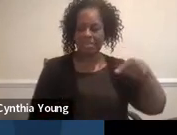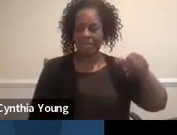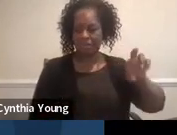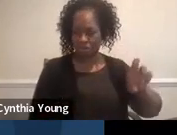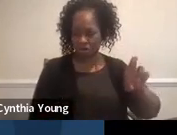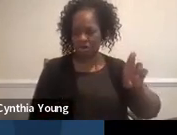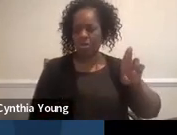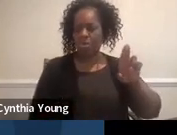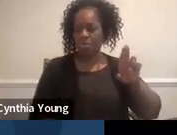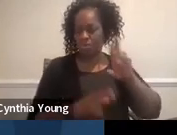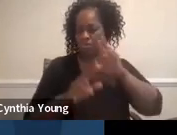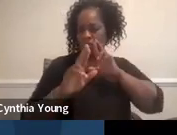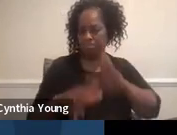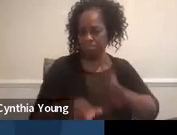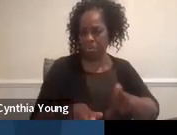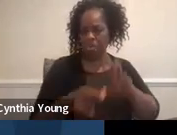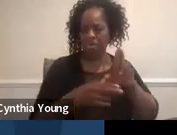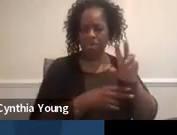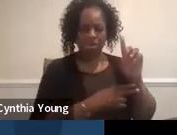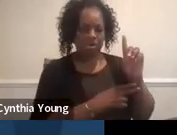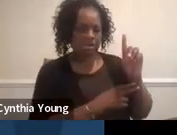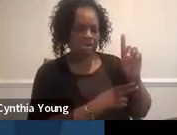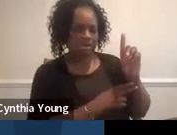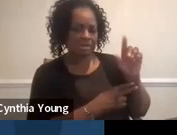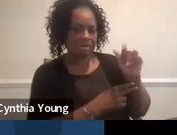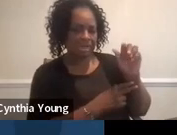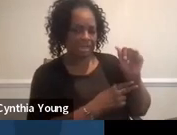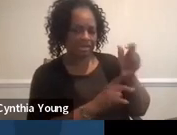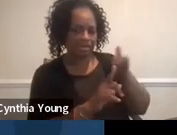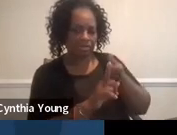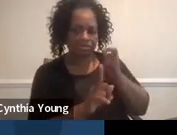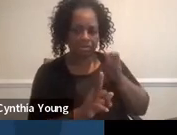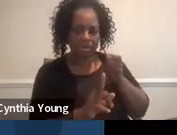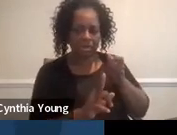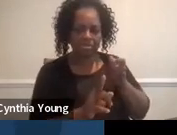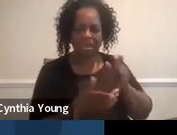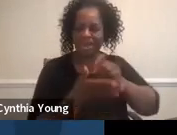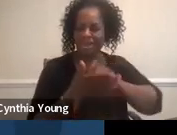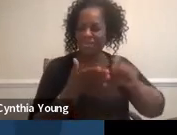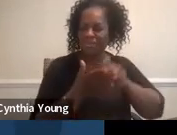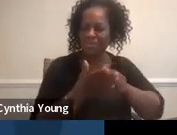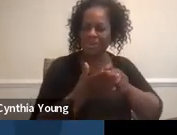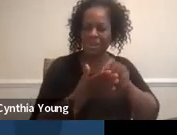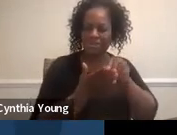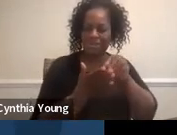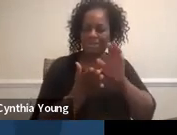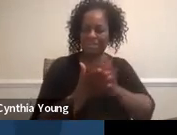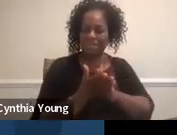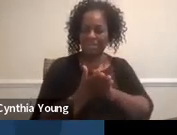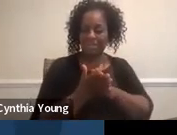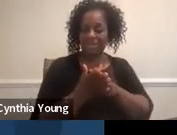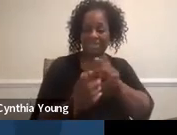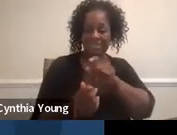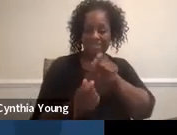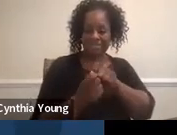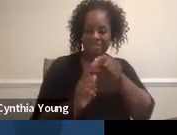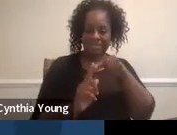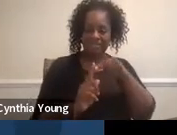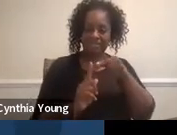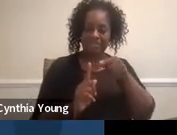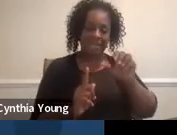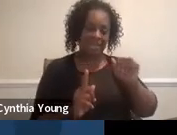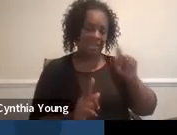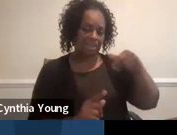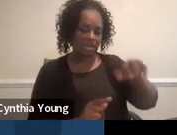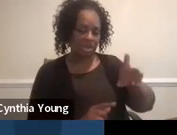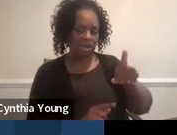on data from so I wrote it down there. So this latest APR from